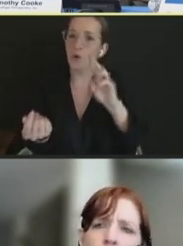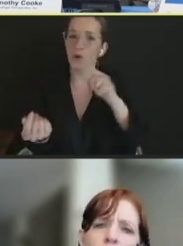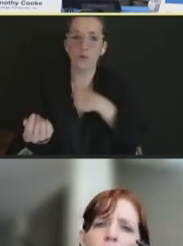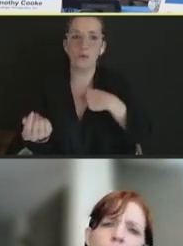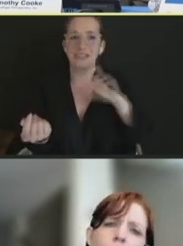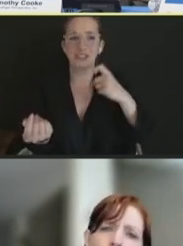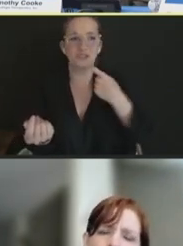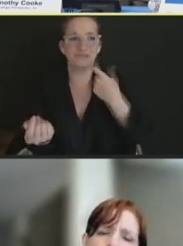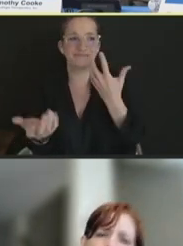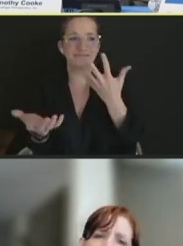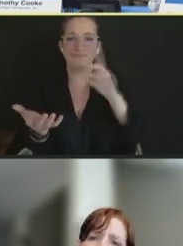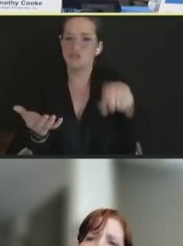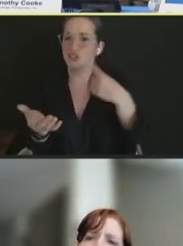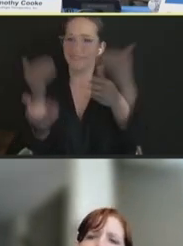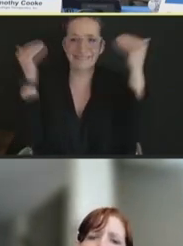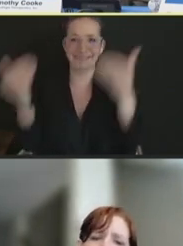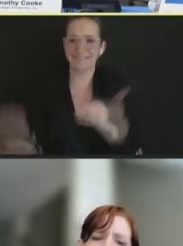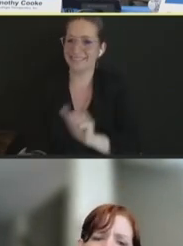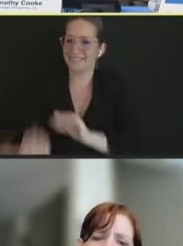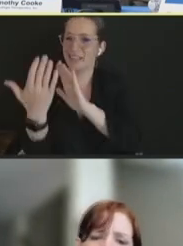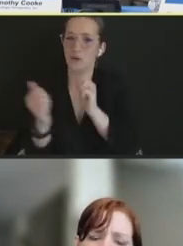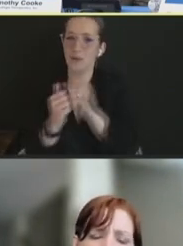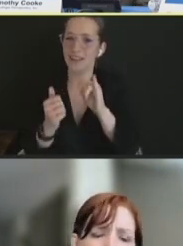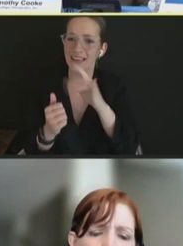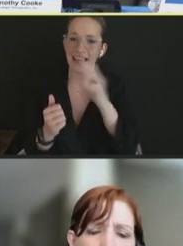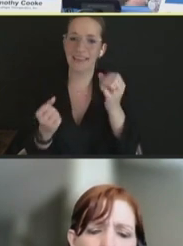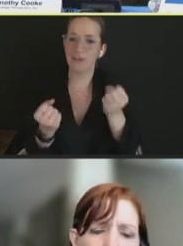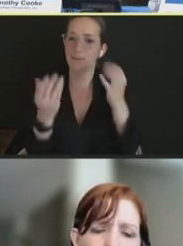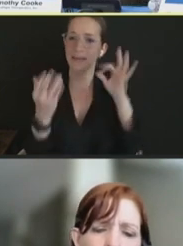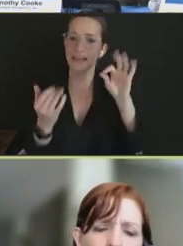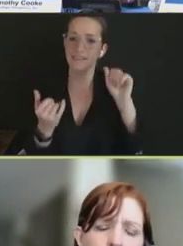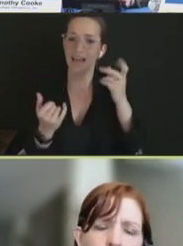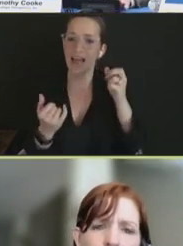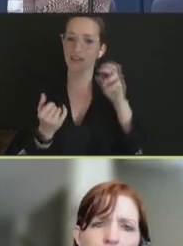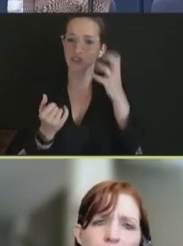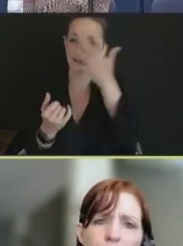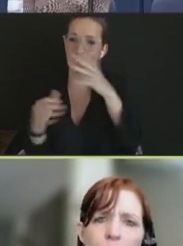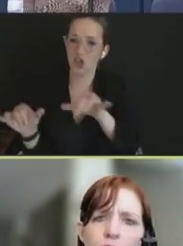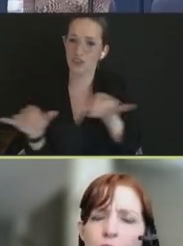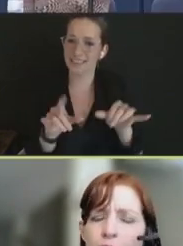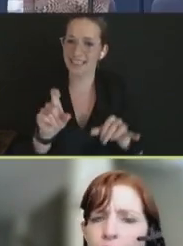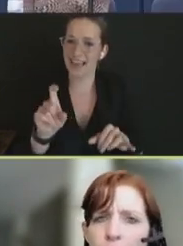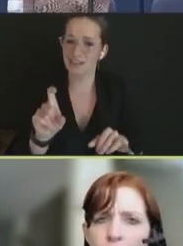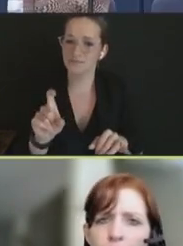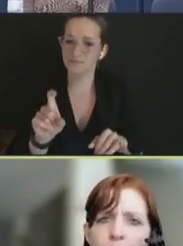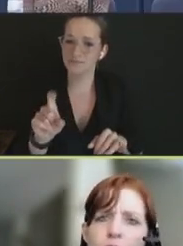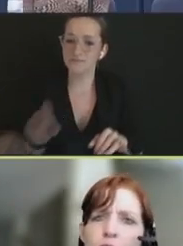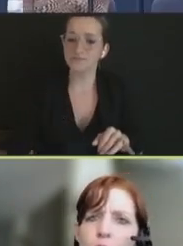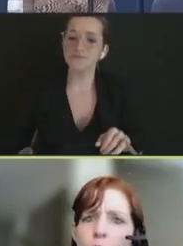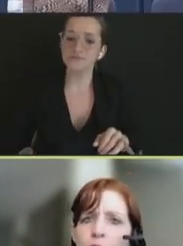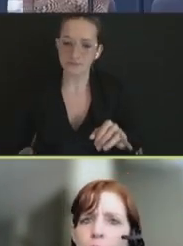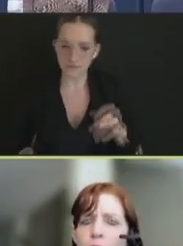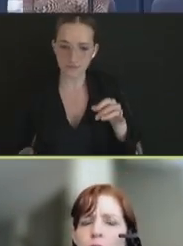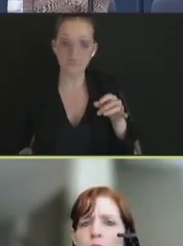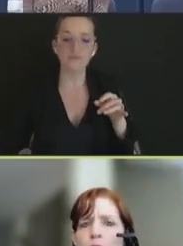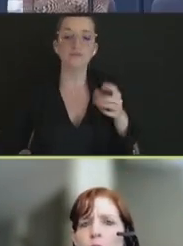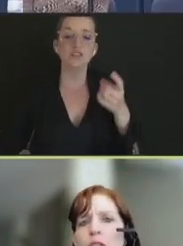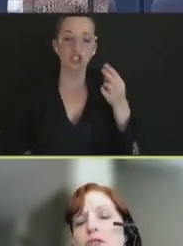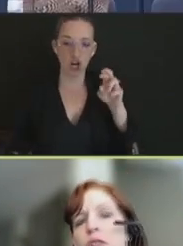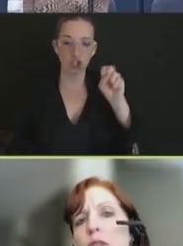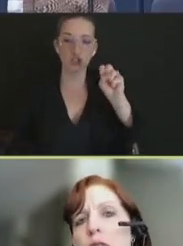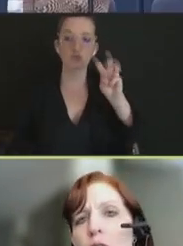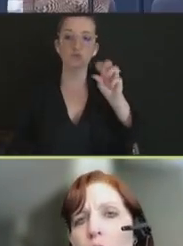other factors, they probably look pretty much the same. Marc- So, I do conjecture that there still would have been